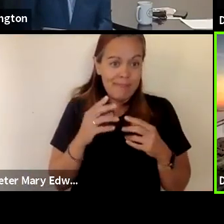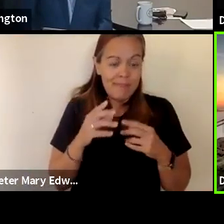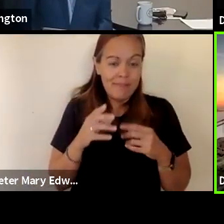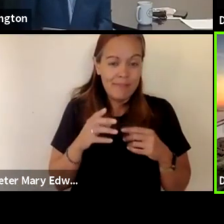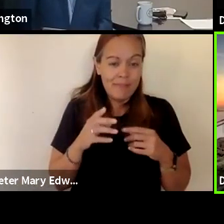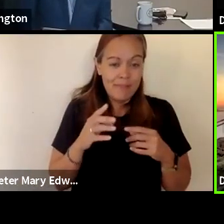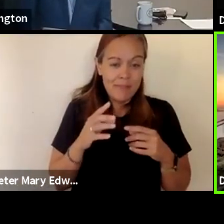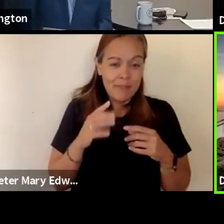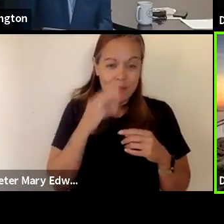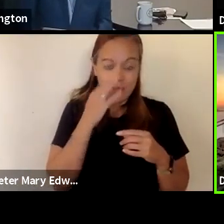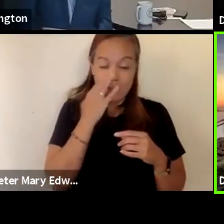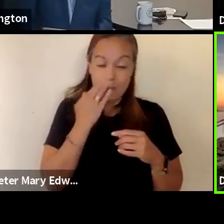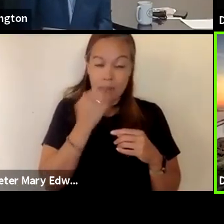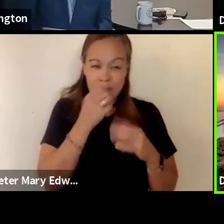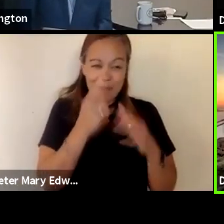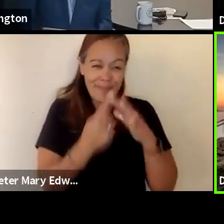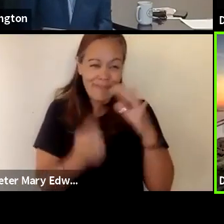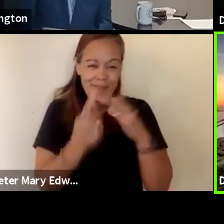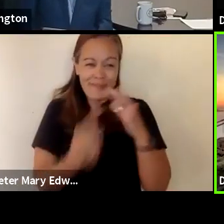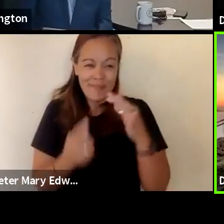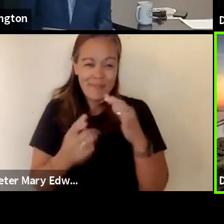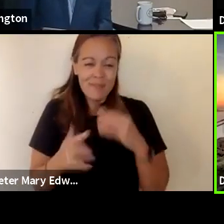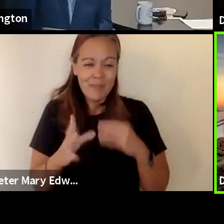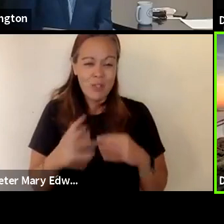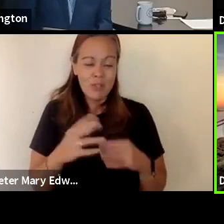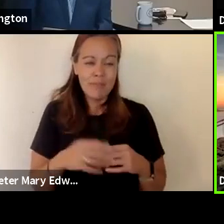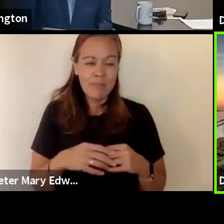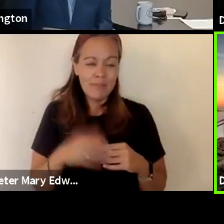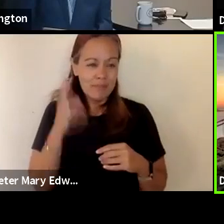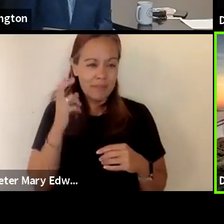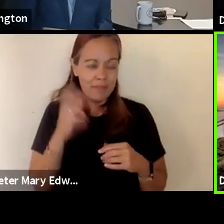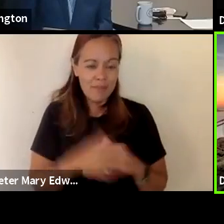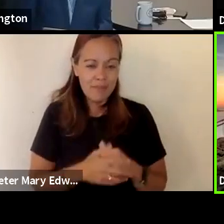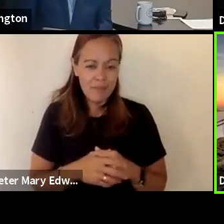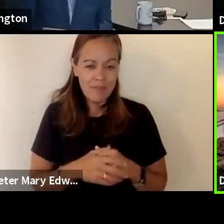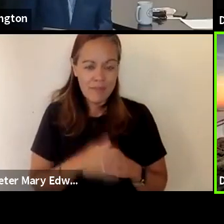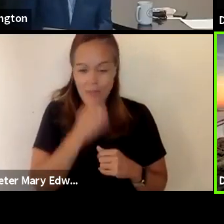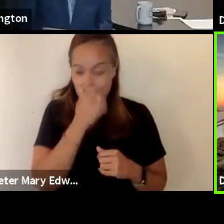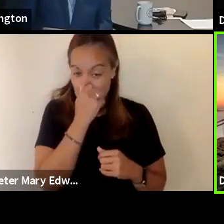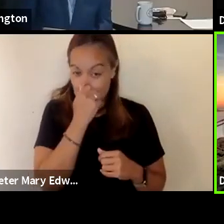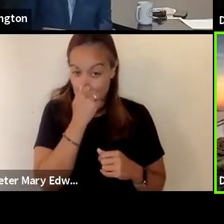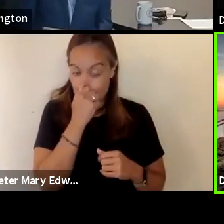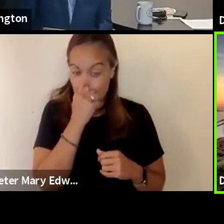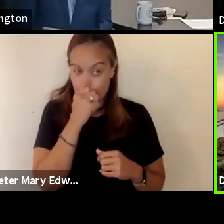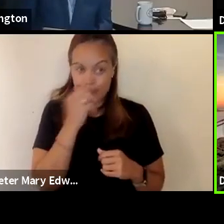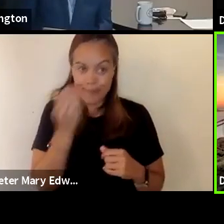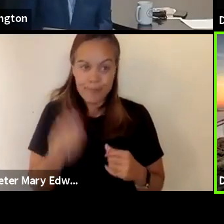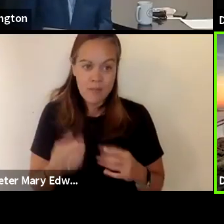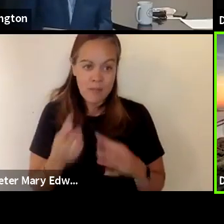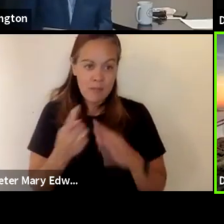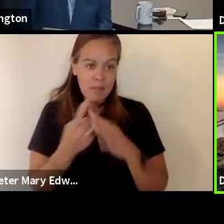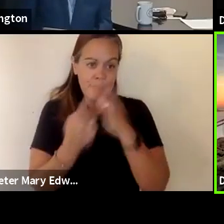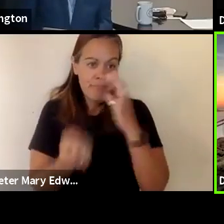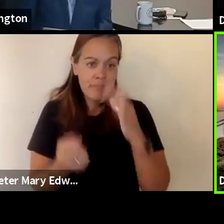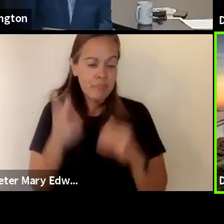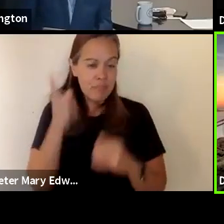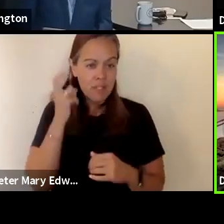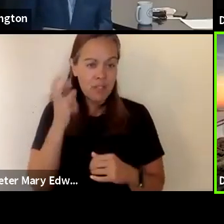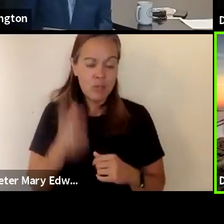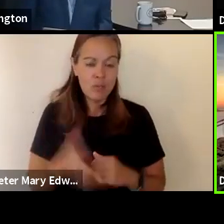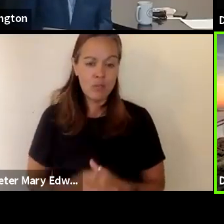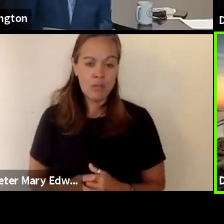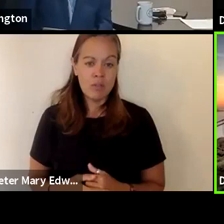transmission of covid 19. so even more reason if your child is unvaccinated to ensure that